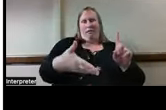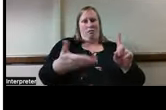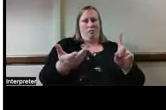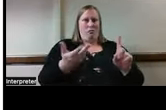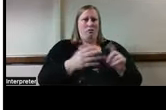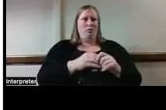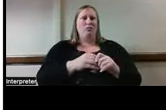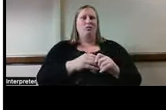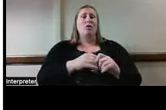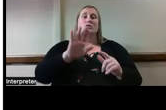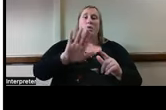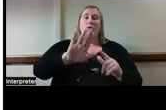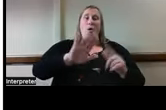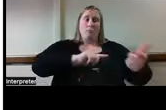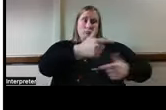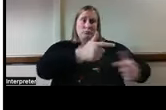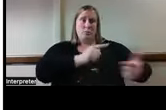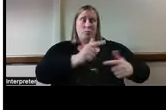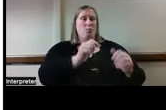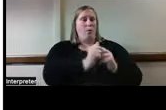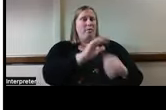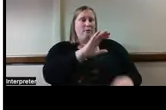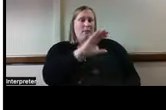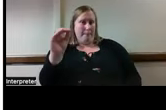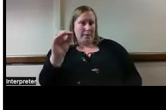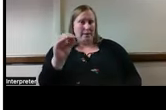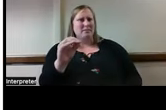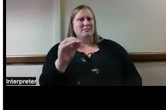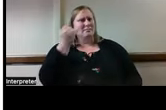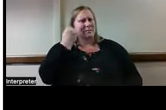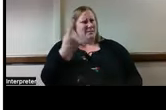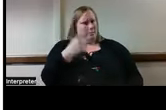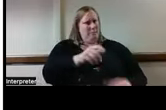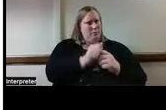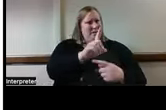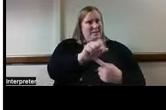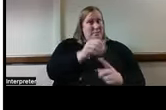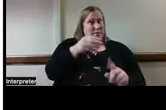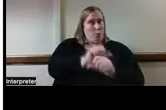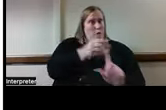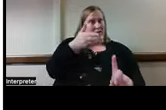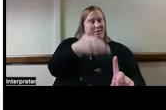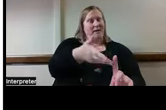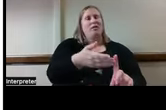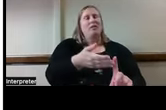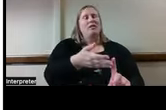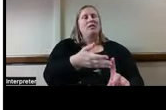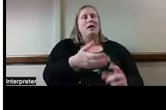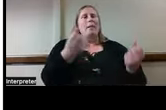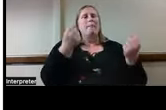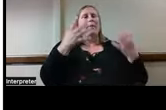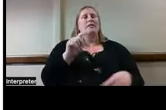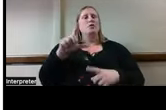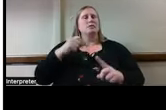your interactions with employers, when you're supporting someone with a disability on the job site, you may find that many of the tools that you've been